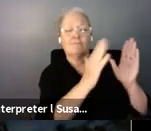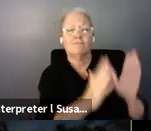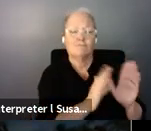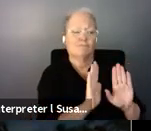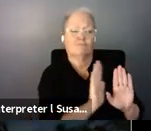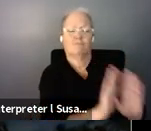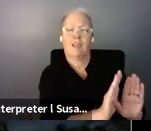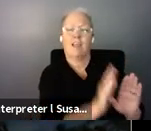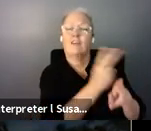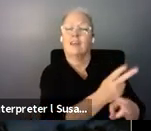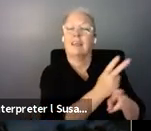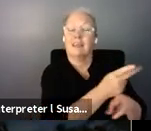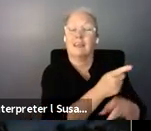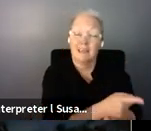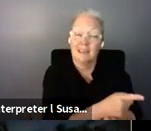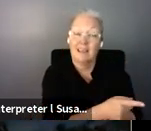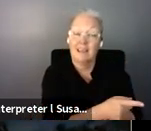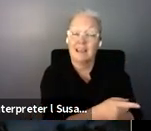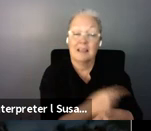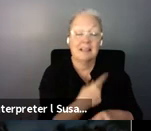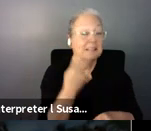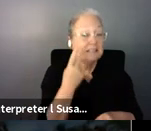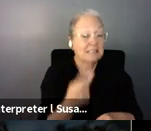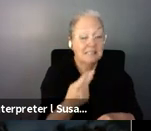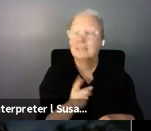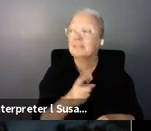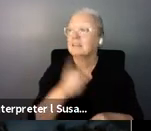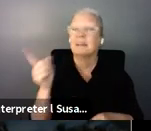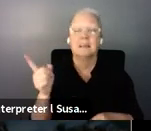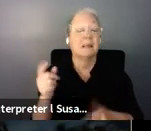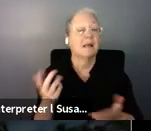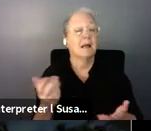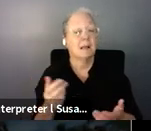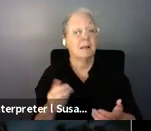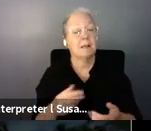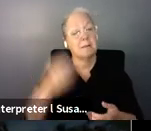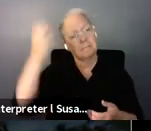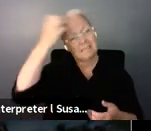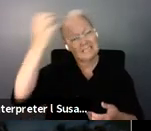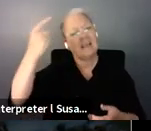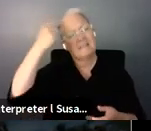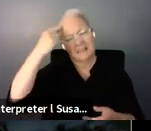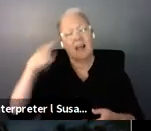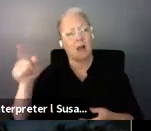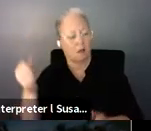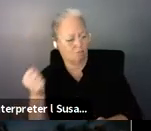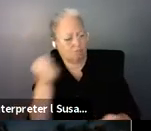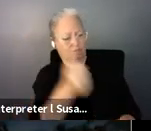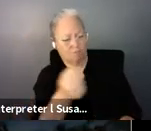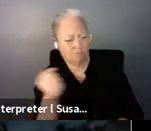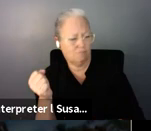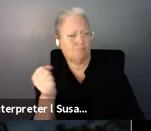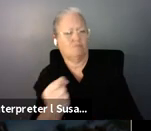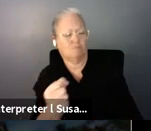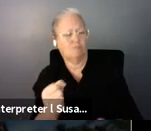overbuild small residential facilities feeling that that is a good solution for a di agenda for